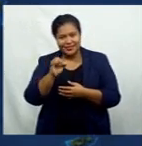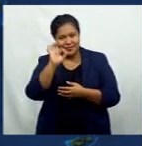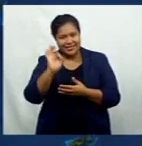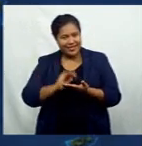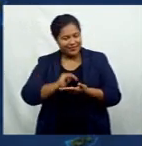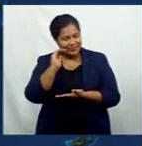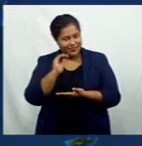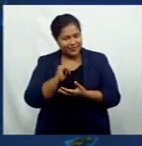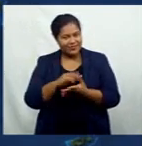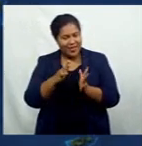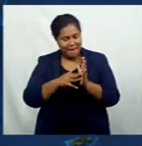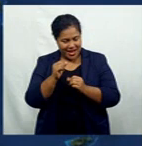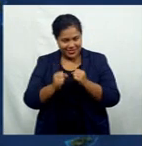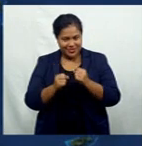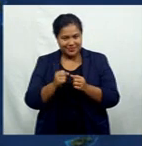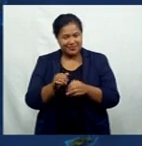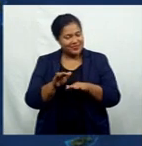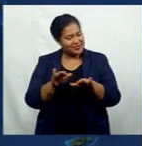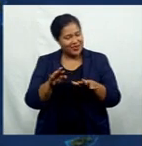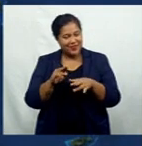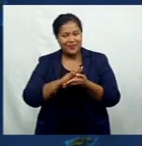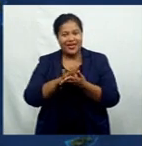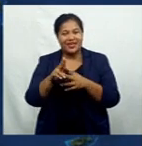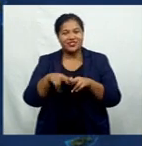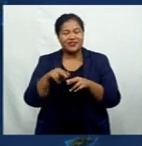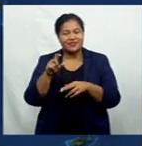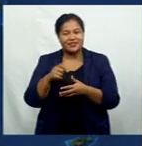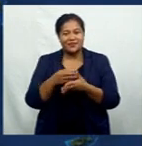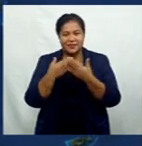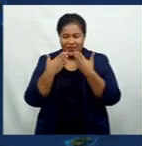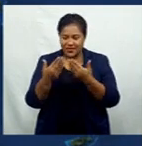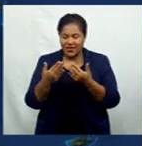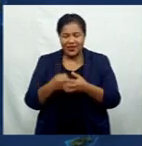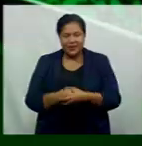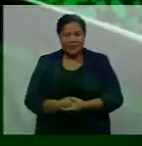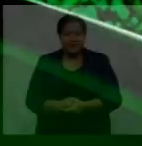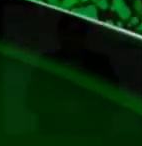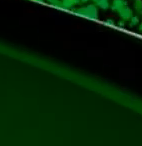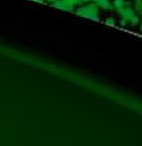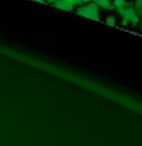quarter. And that's all from your HFC bank for now. Thanks for tuning in.